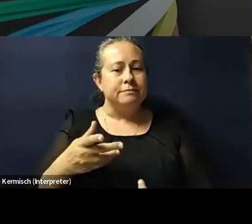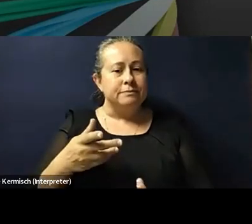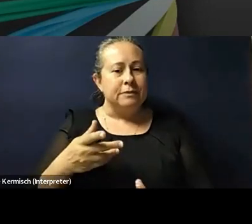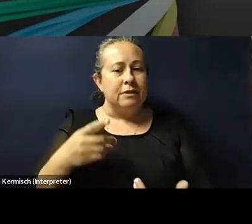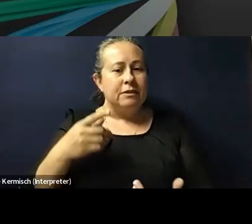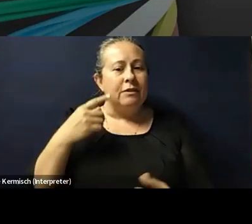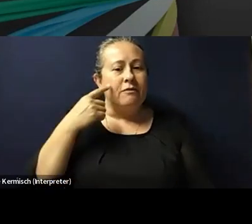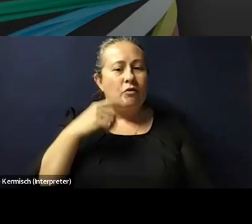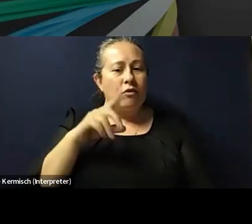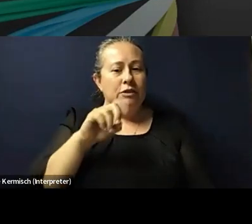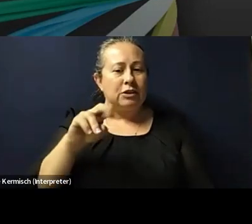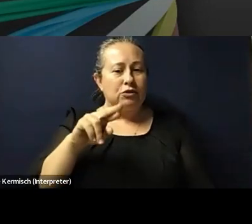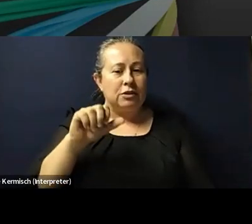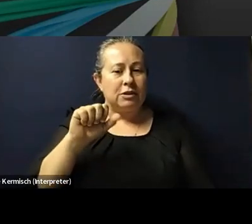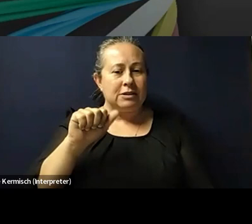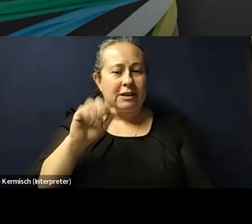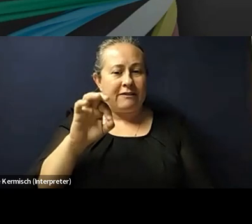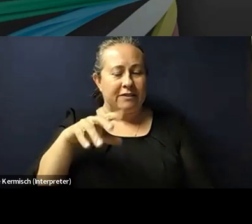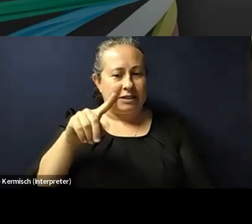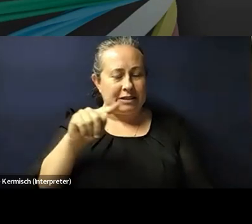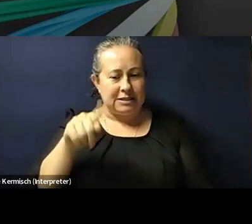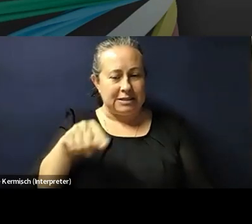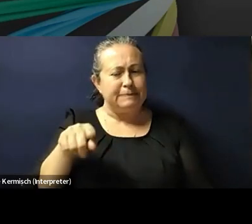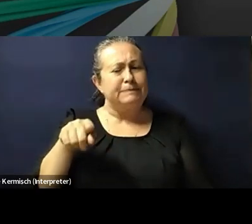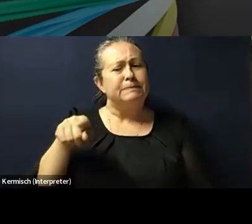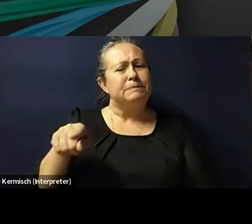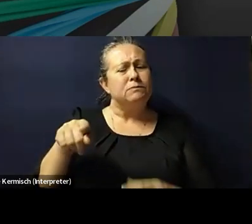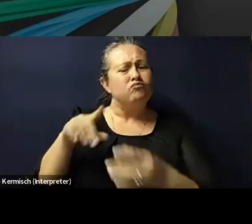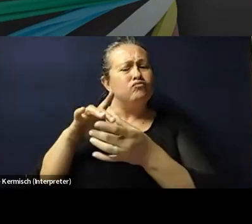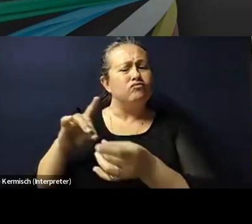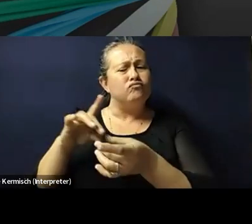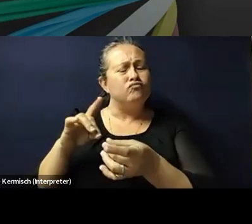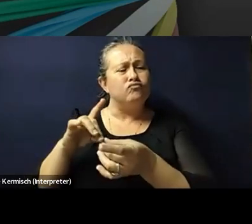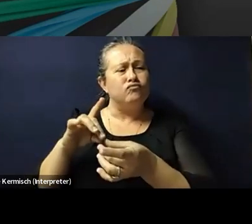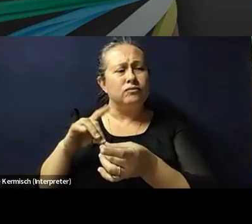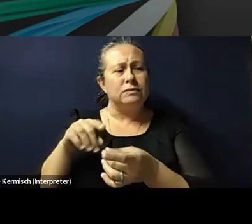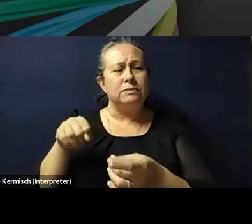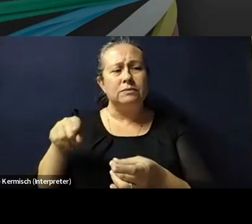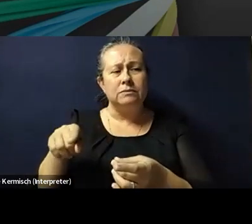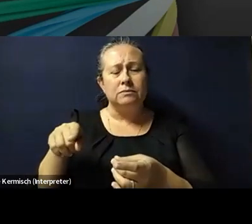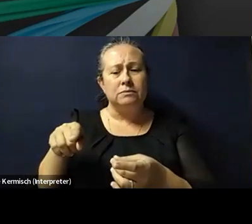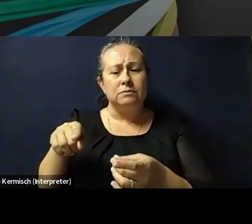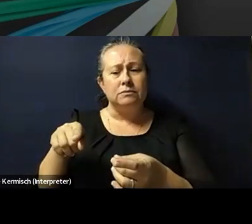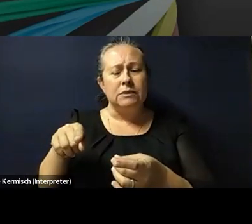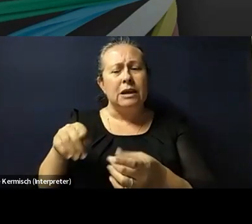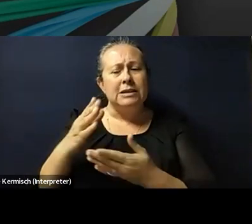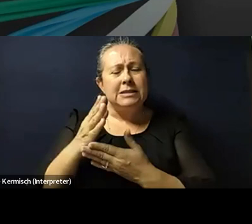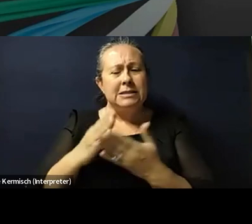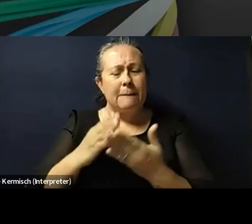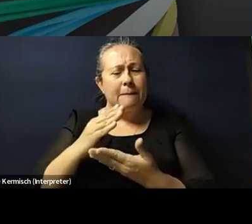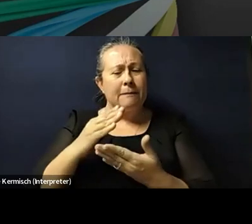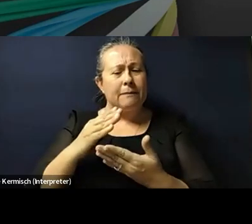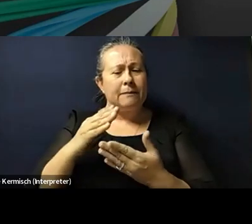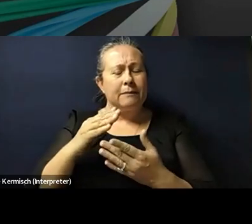but I just kind of had to ask, um, which is that you sort of noted that there is some aspect of the fetishism of, of